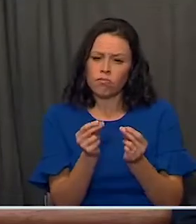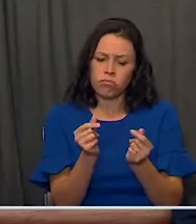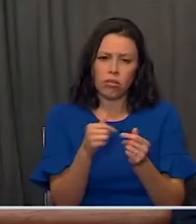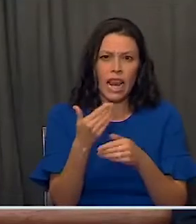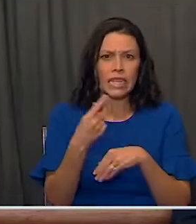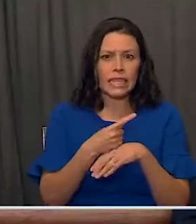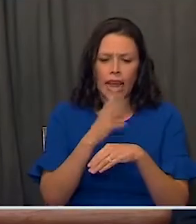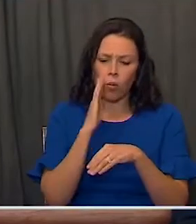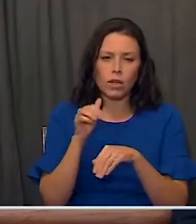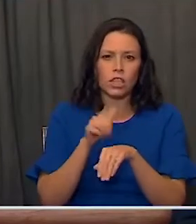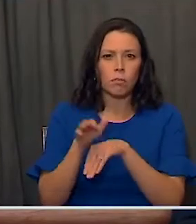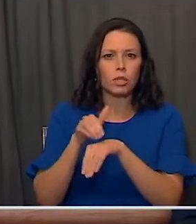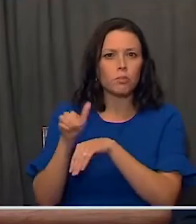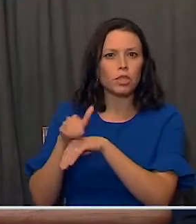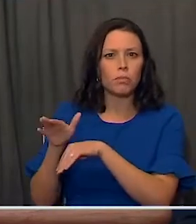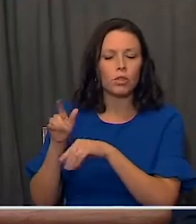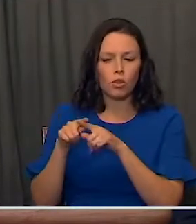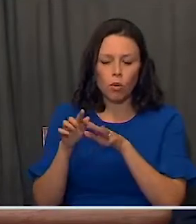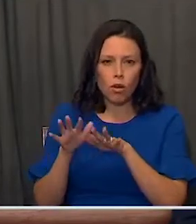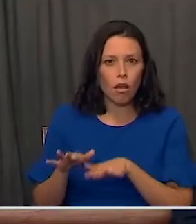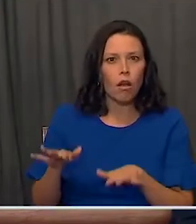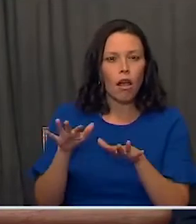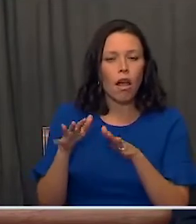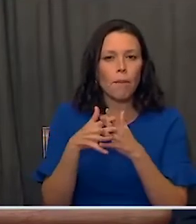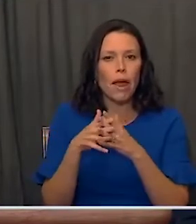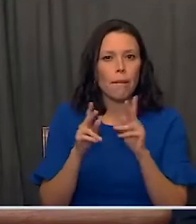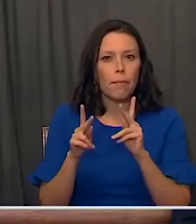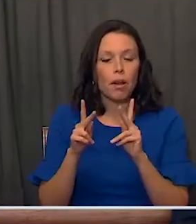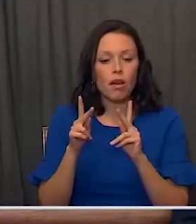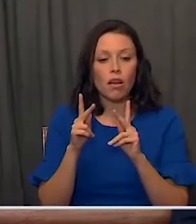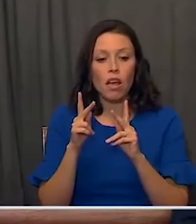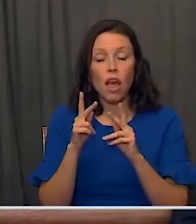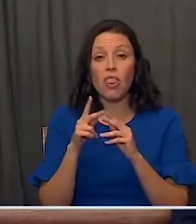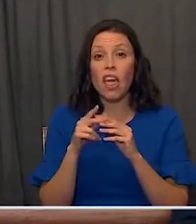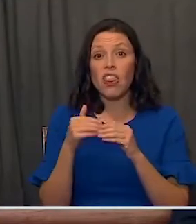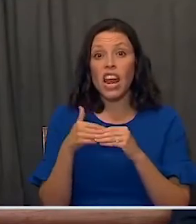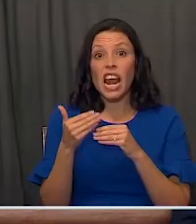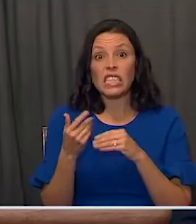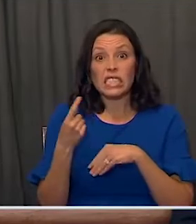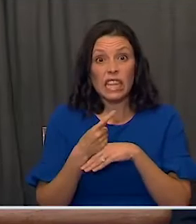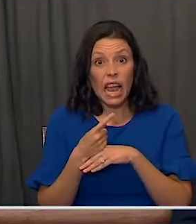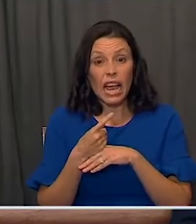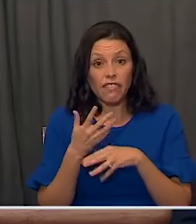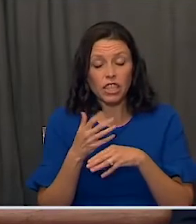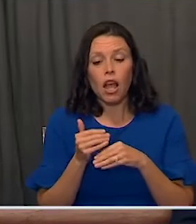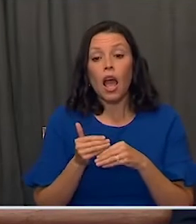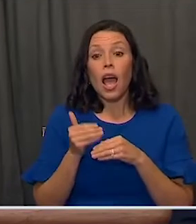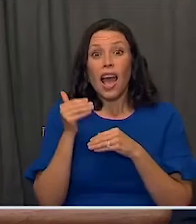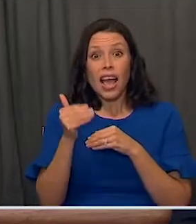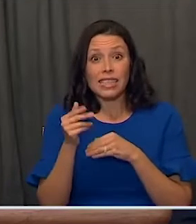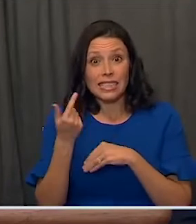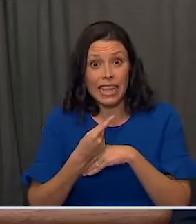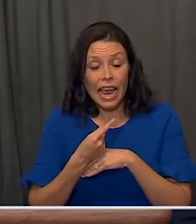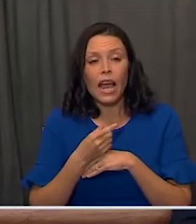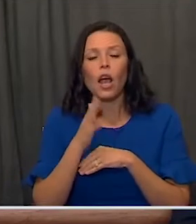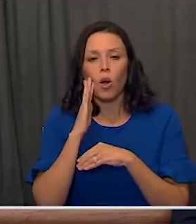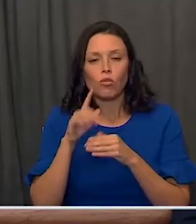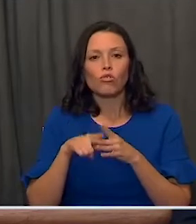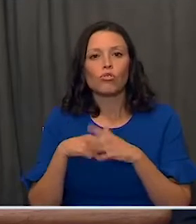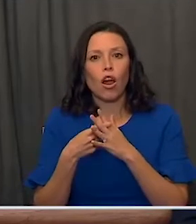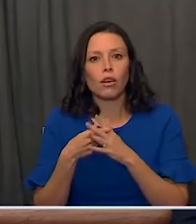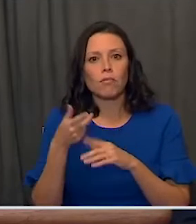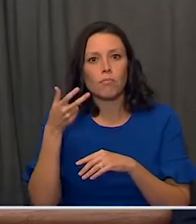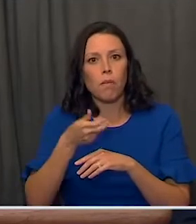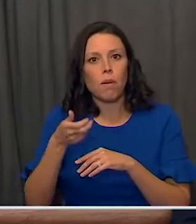be shipping vaccines to the American people. And within a day after that, we'll be seeing those vaccines